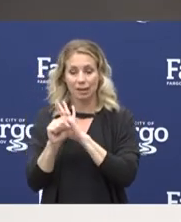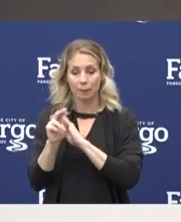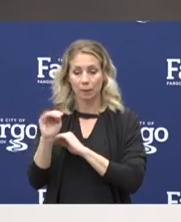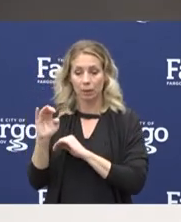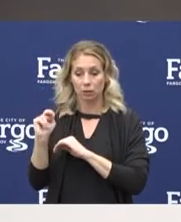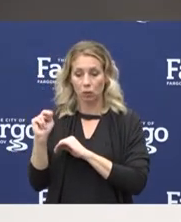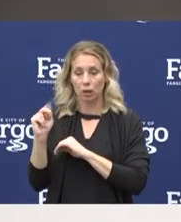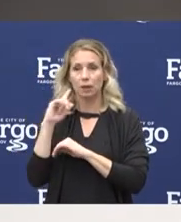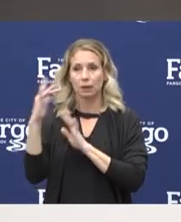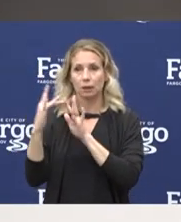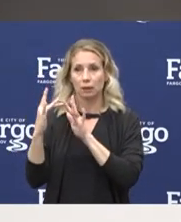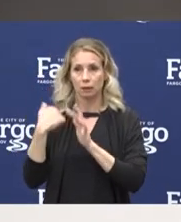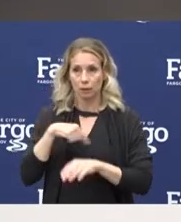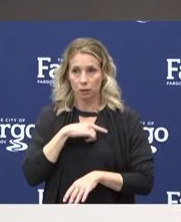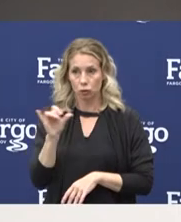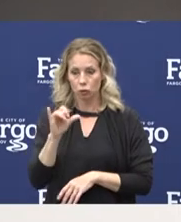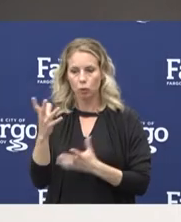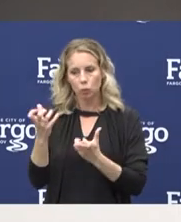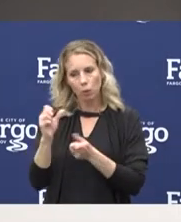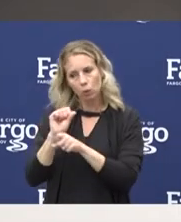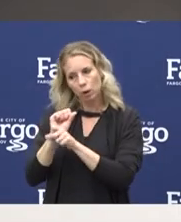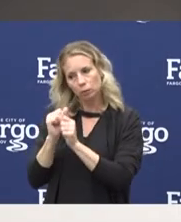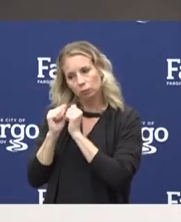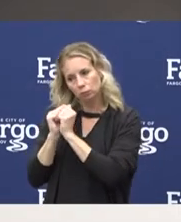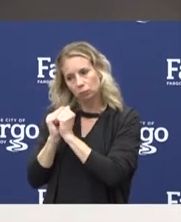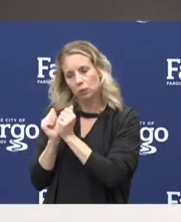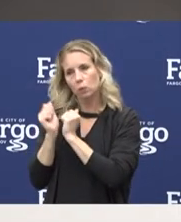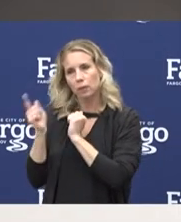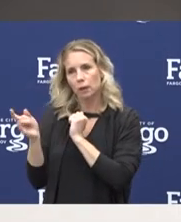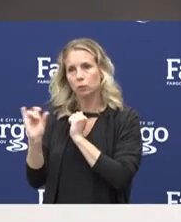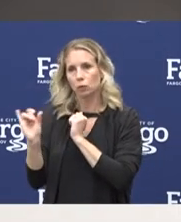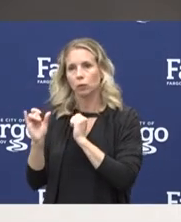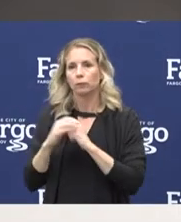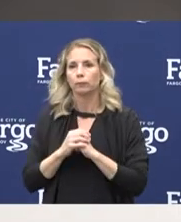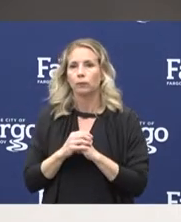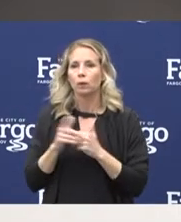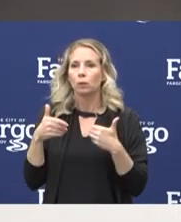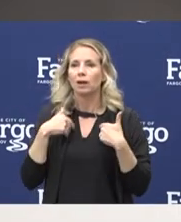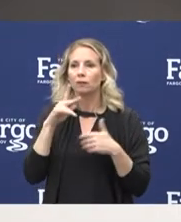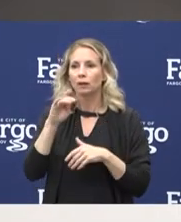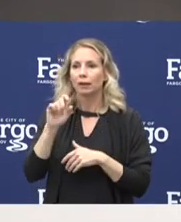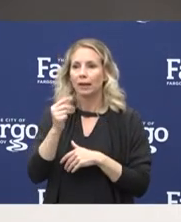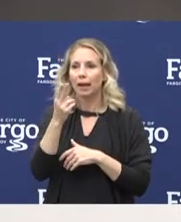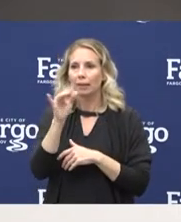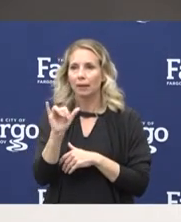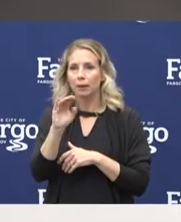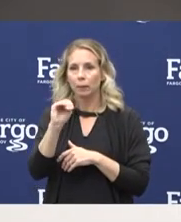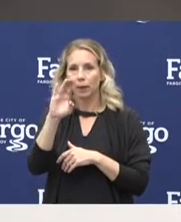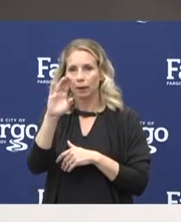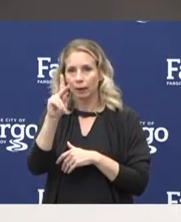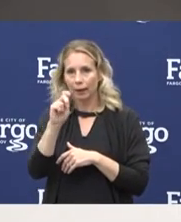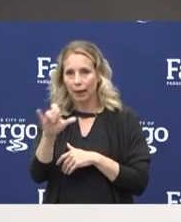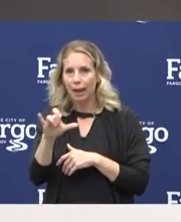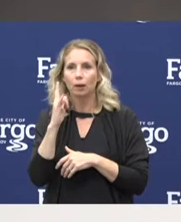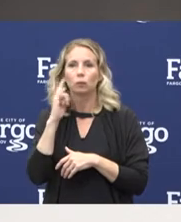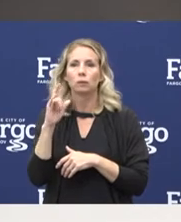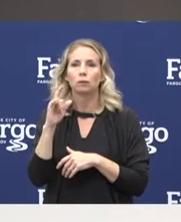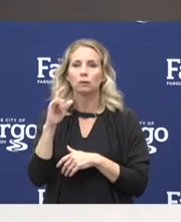well. And worked with Mayor Judd, and then with Kathy McKay, who's the Clay County Public Health Manager.